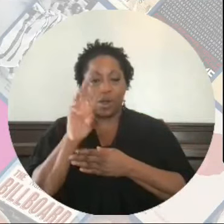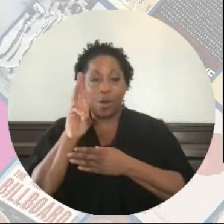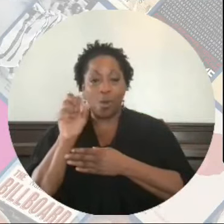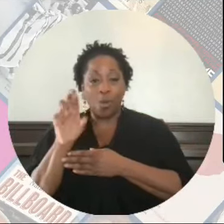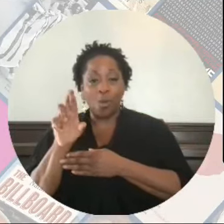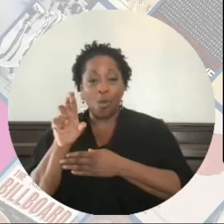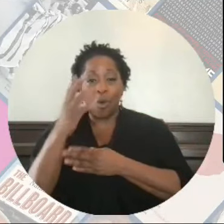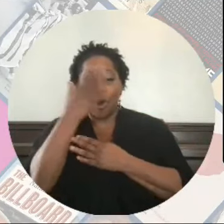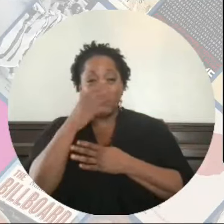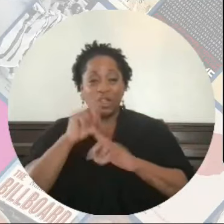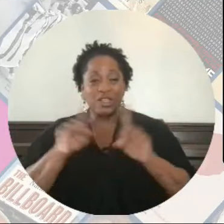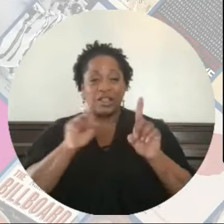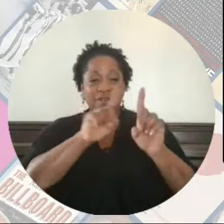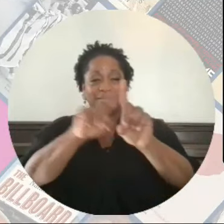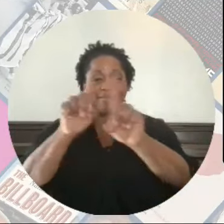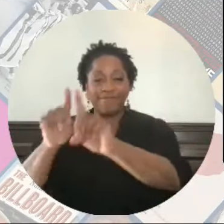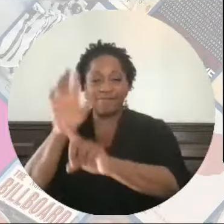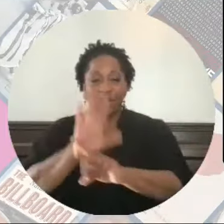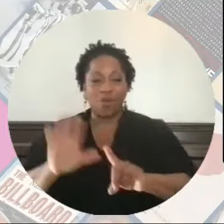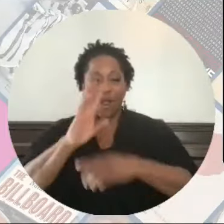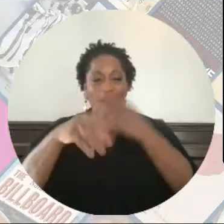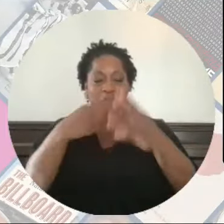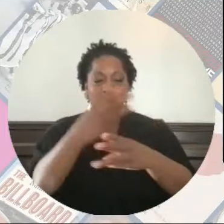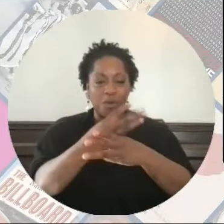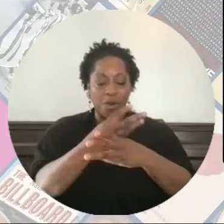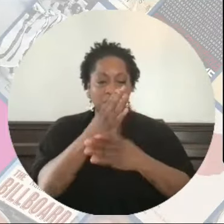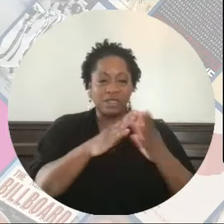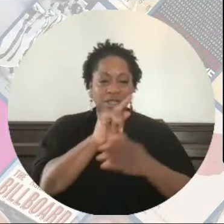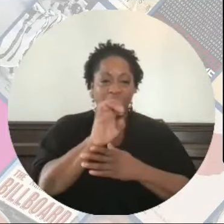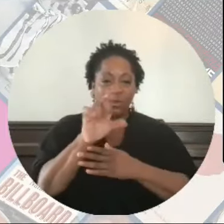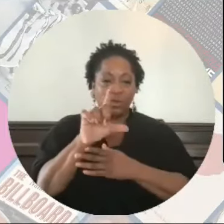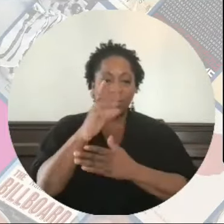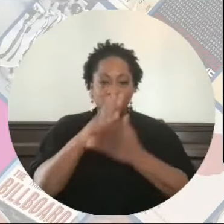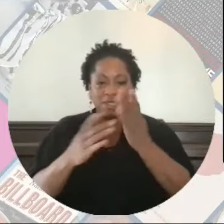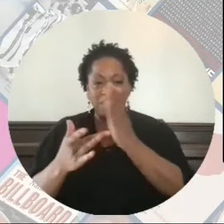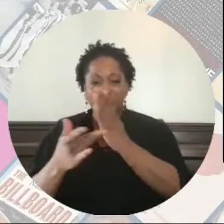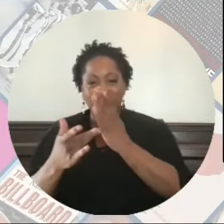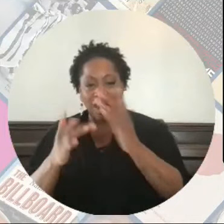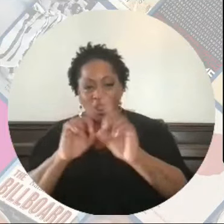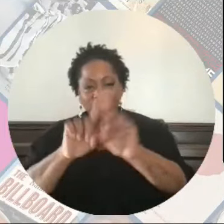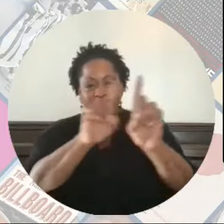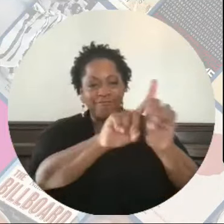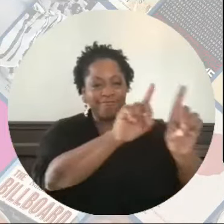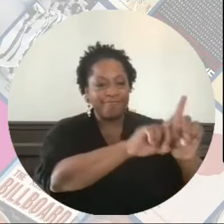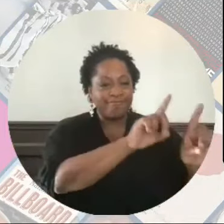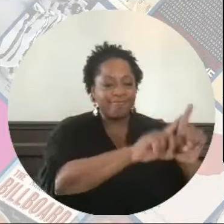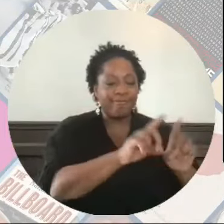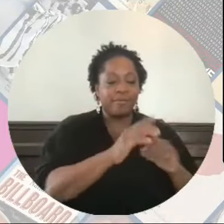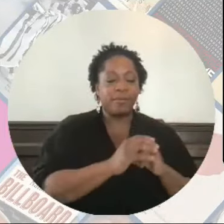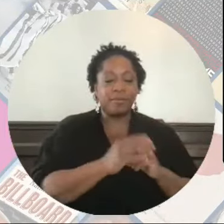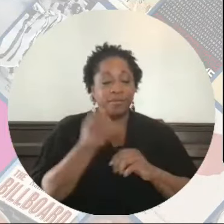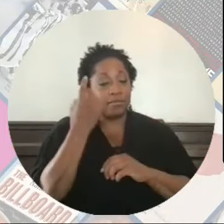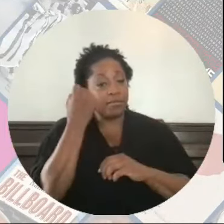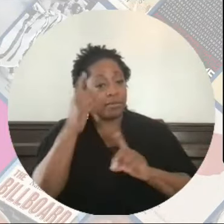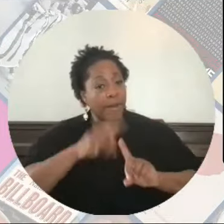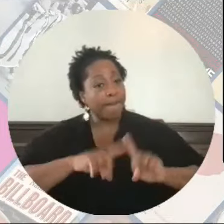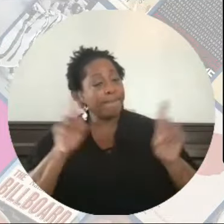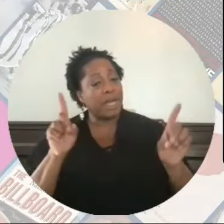different in different places. Some of the tools and technologies might differ, but